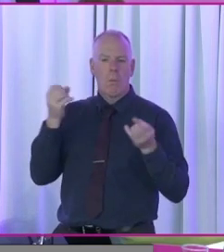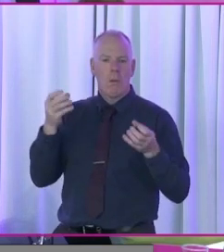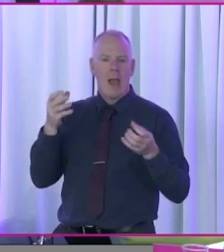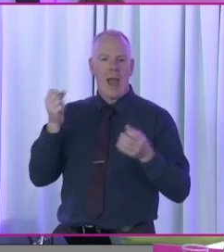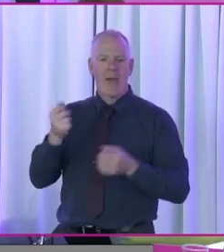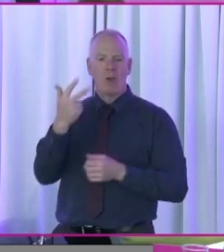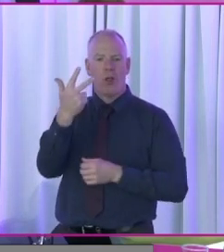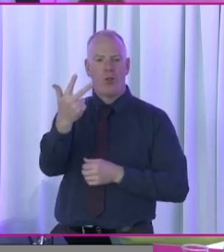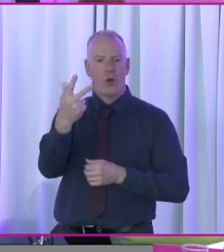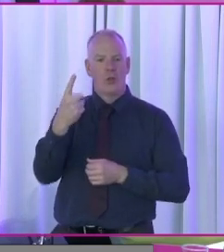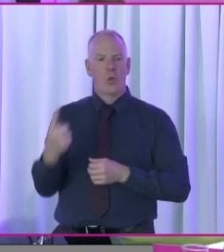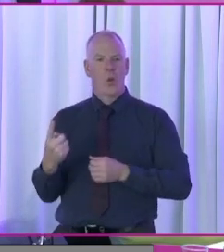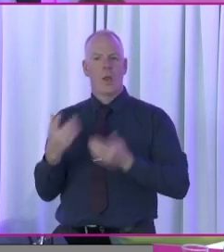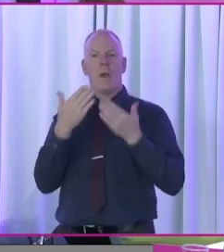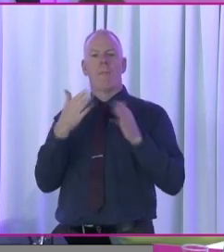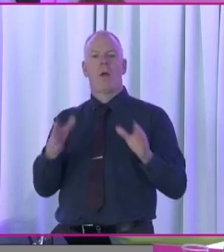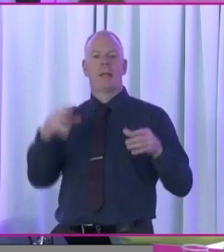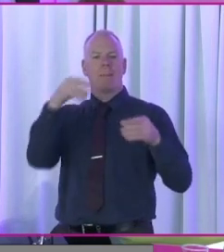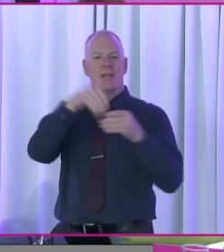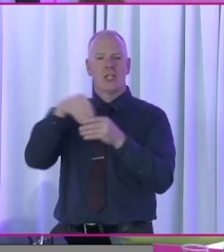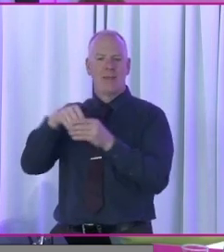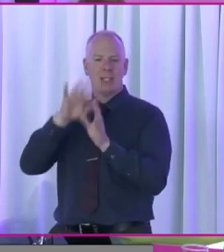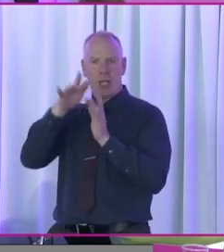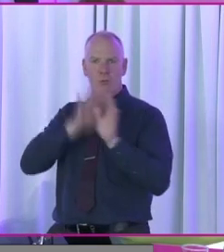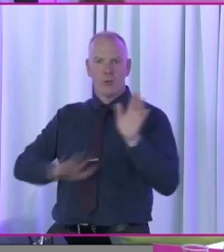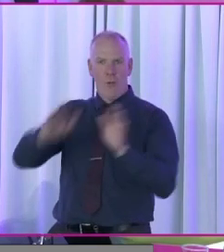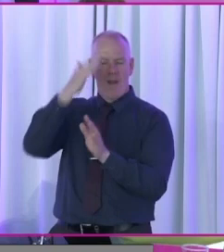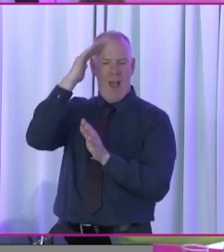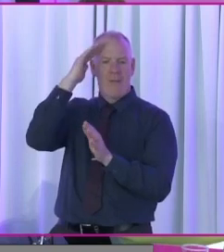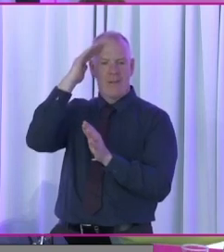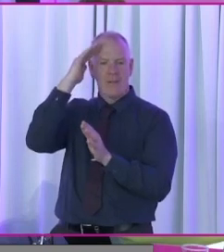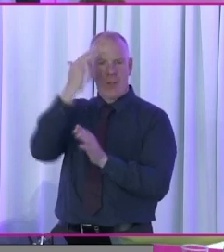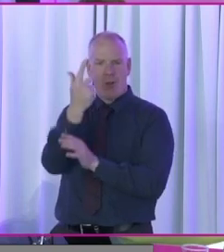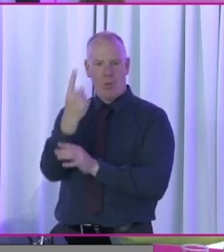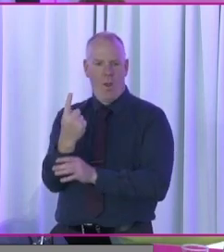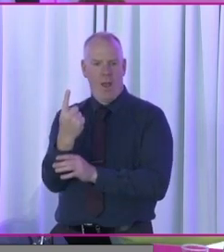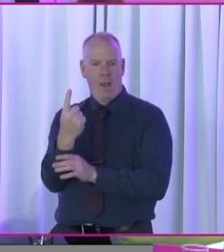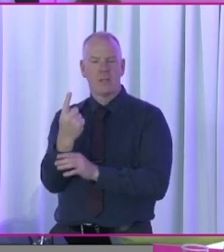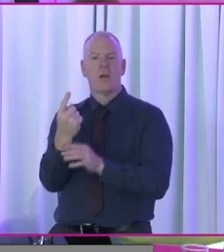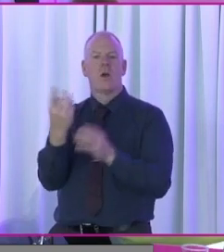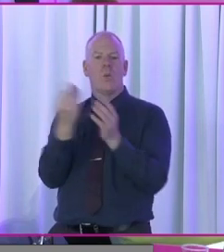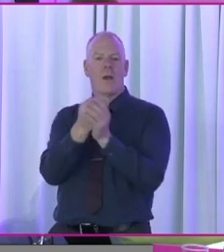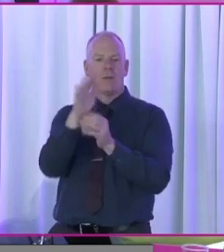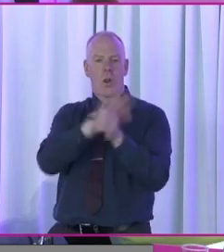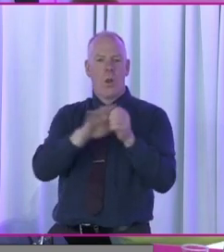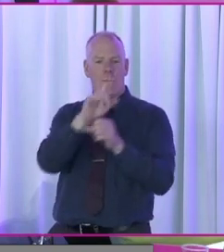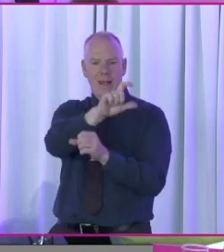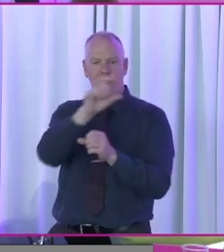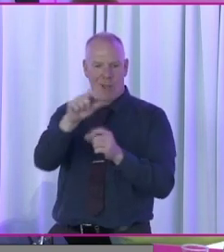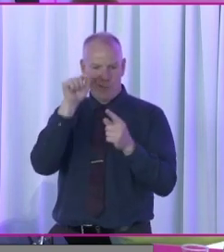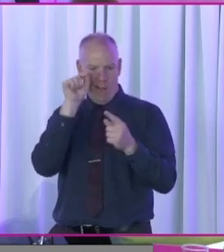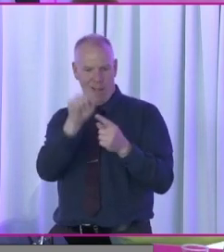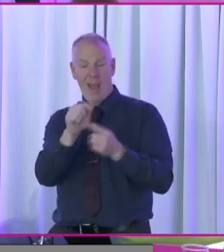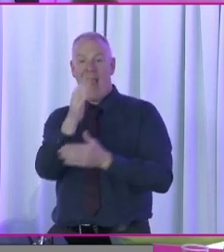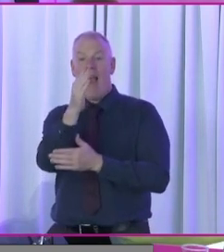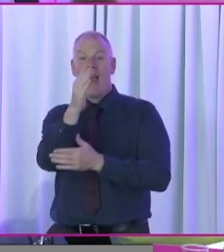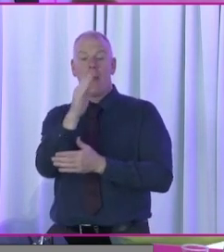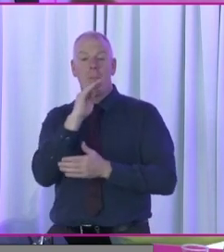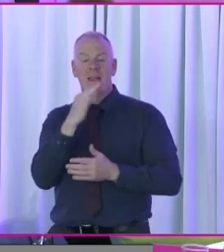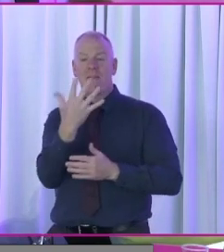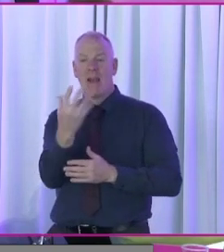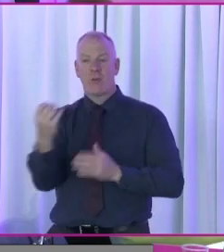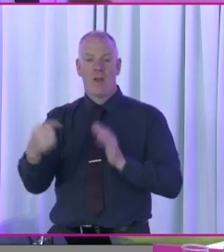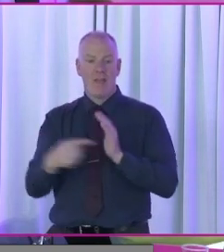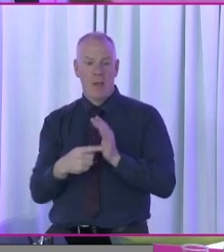There's 31 public participation networks throughout the country with every, uh, local authority. And there's nearly half a million people,